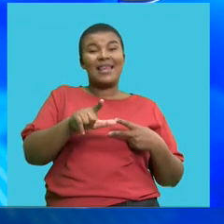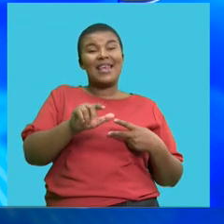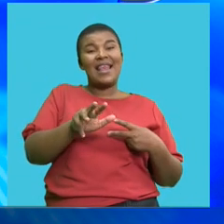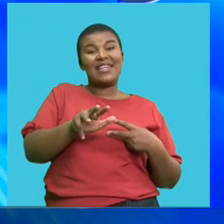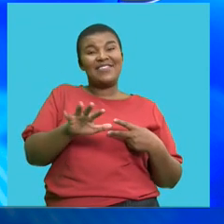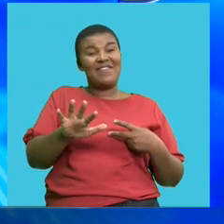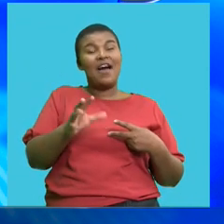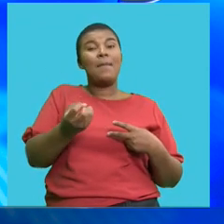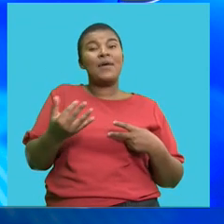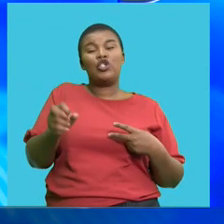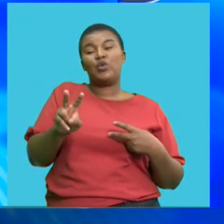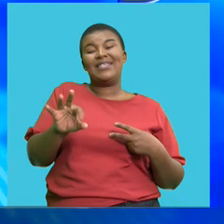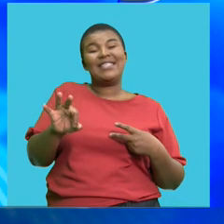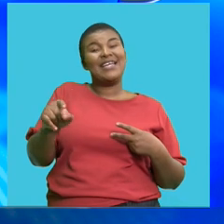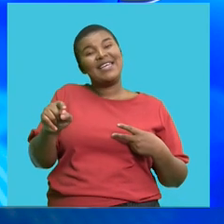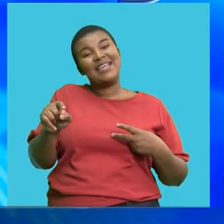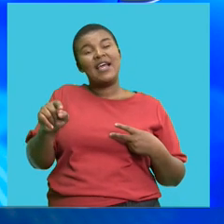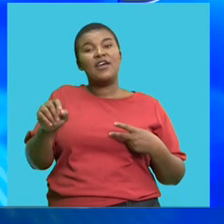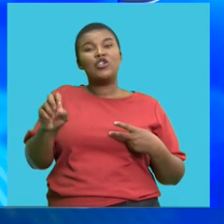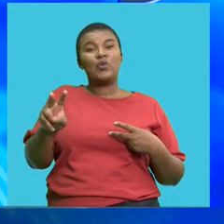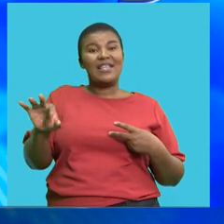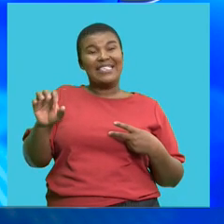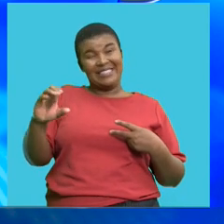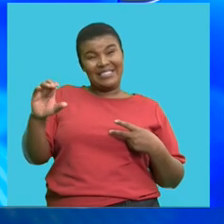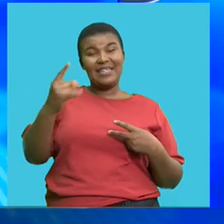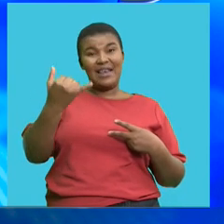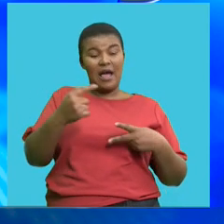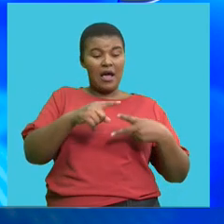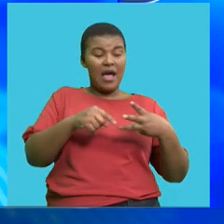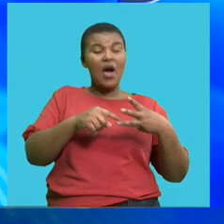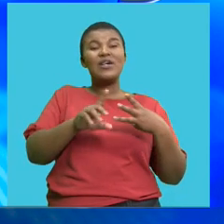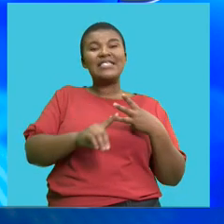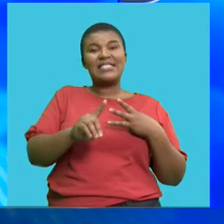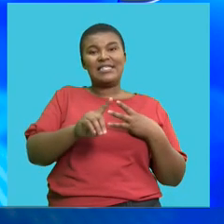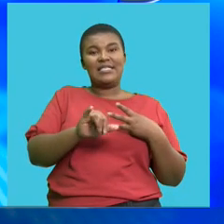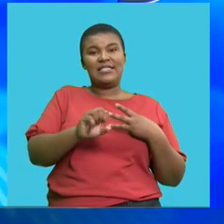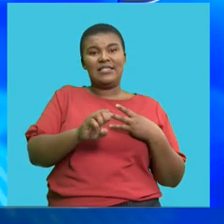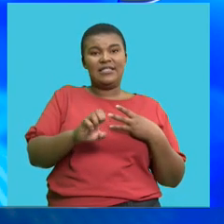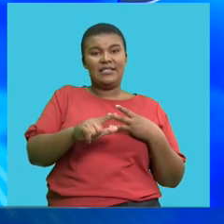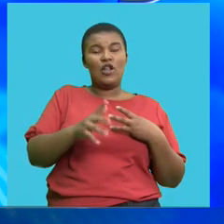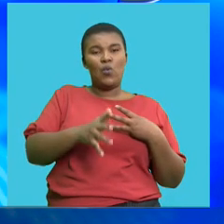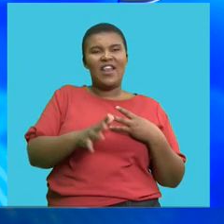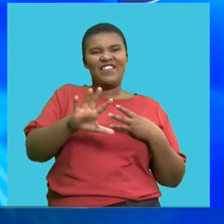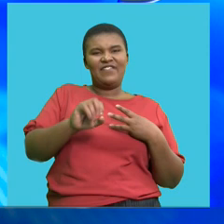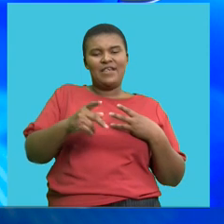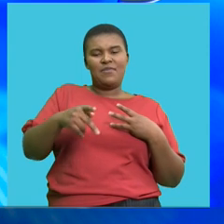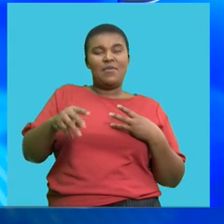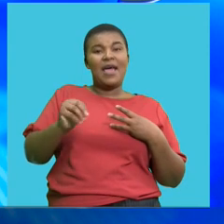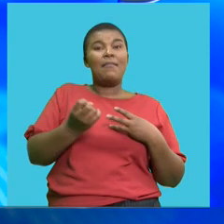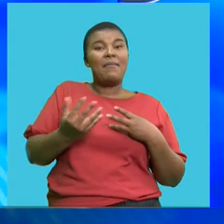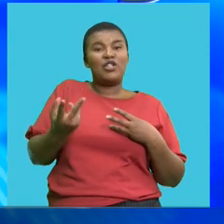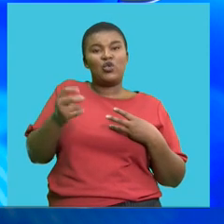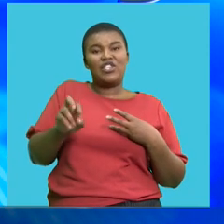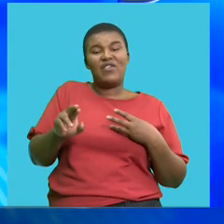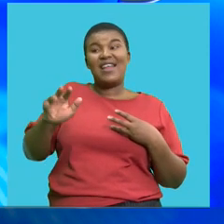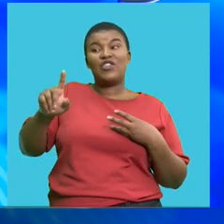will cost 23.36 diesel prices will also see a decrease with 50 ppm diesel at 20 rand and